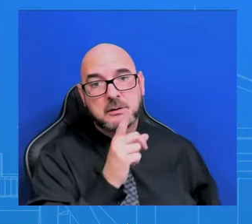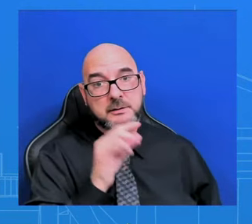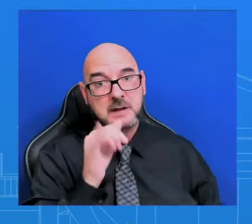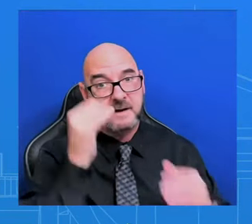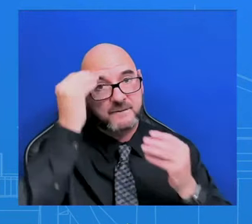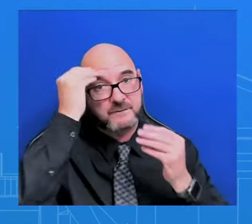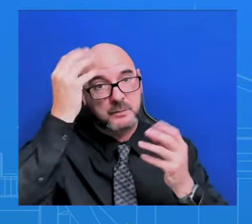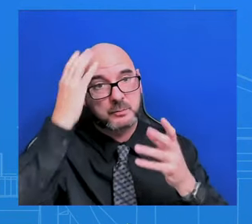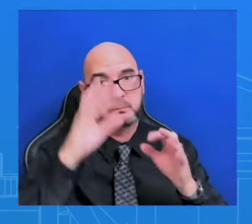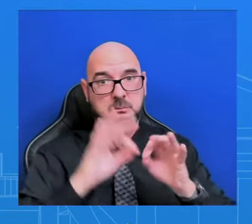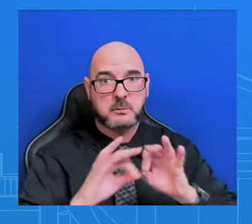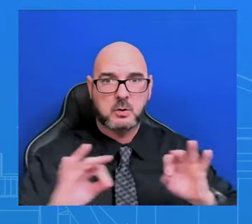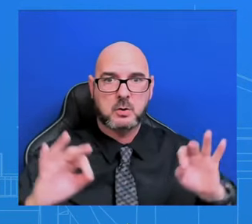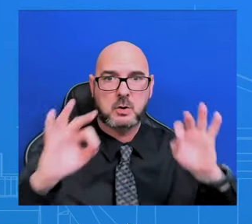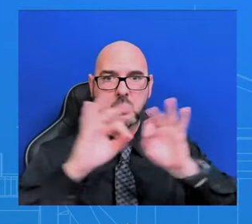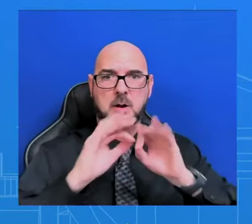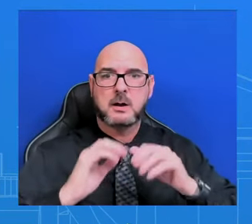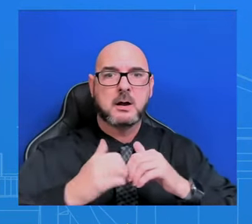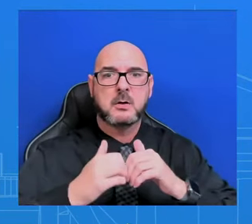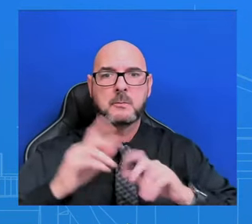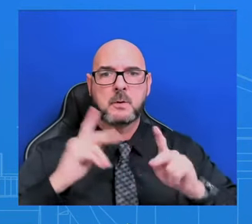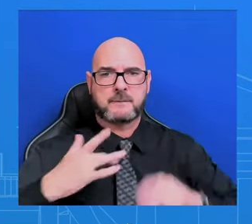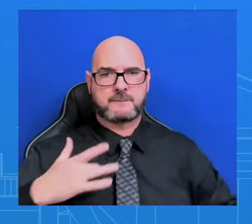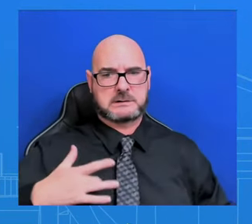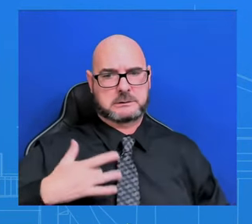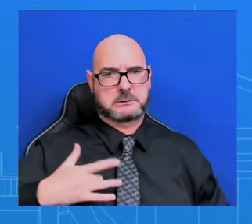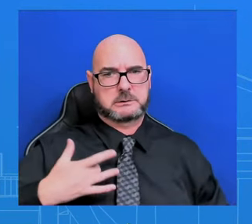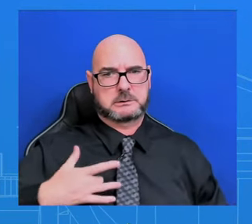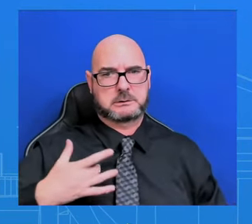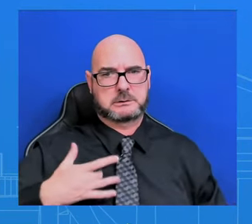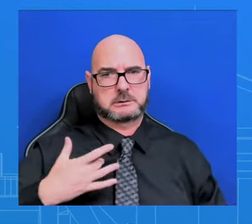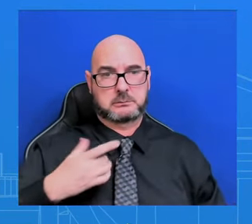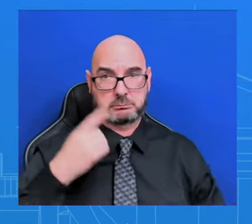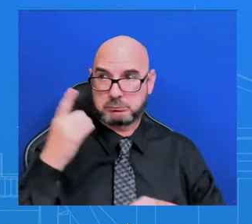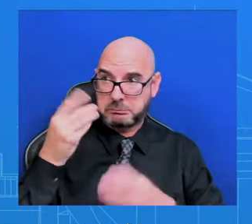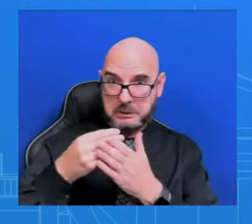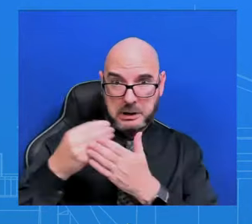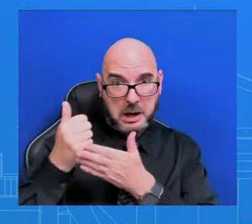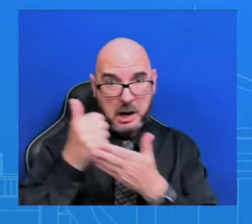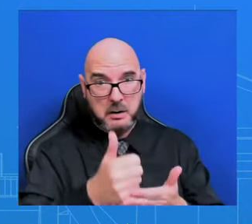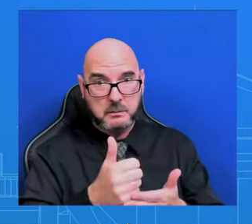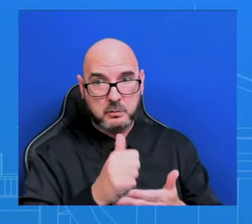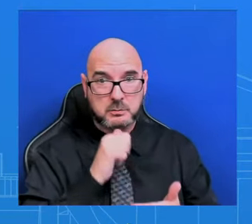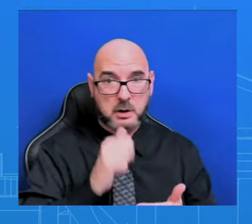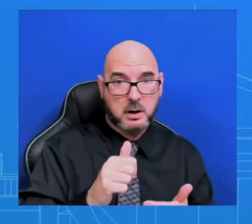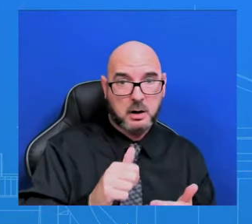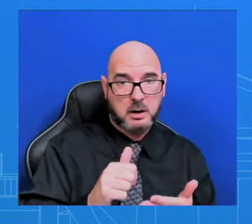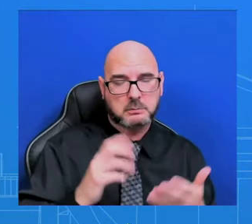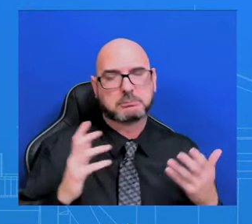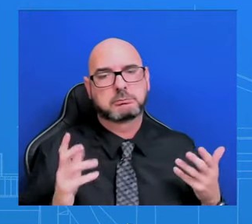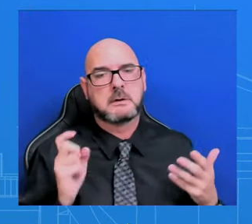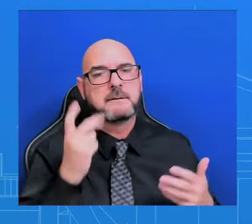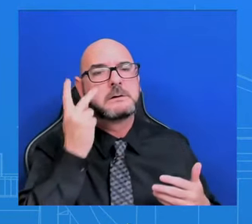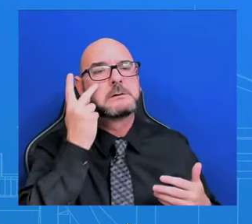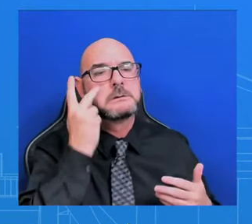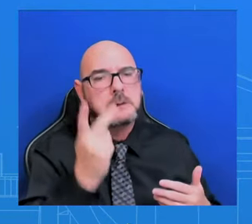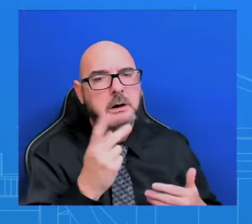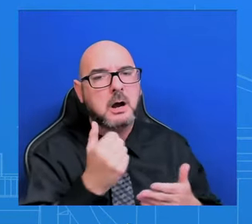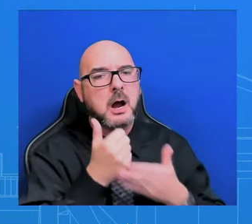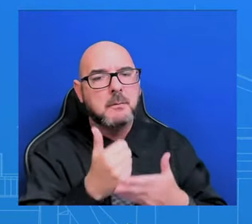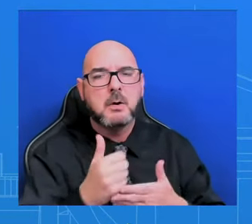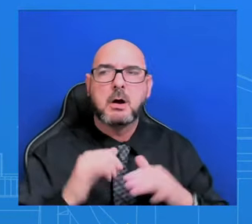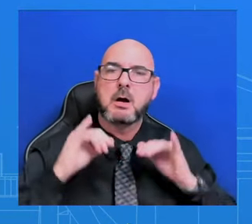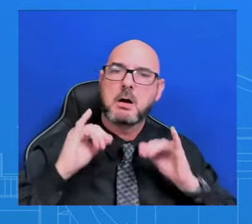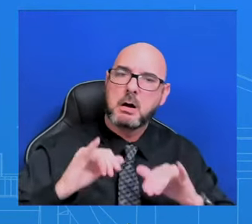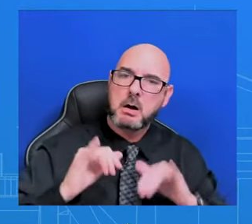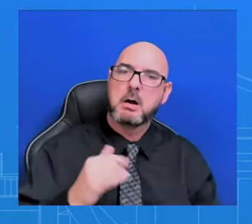is high in a way that we hadn't seen it in some time, right? The numbers show that. And the fact that the economy is indeed stronger than